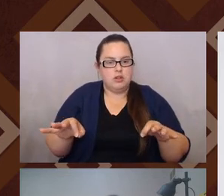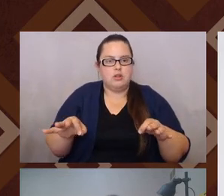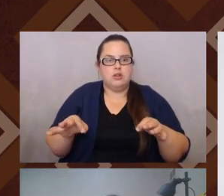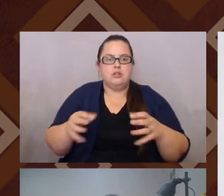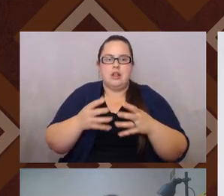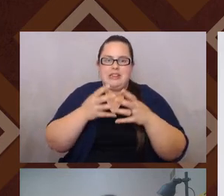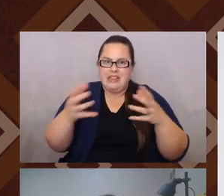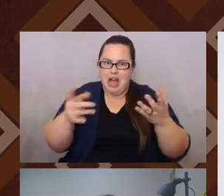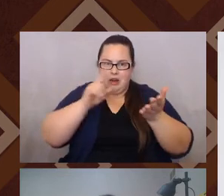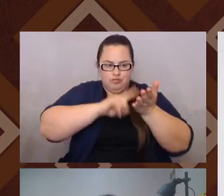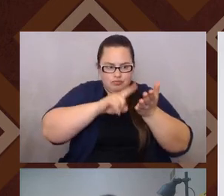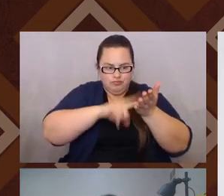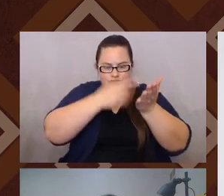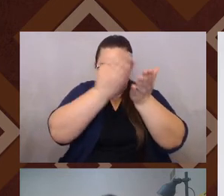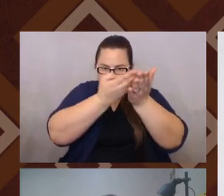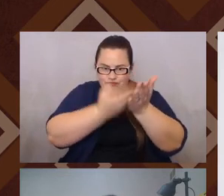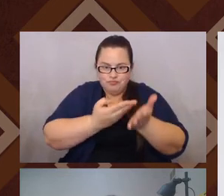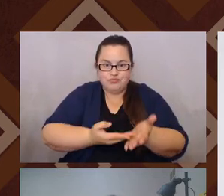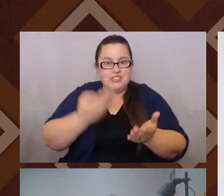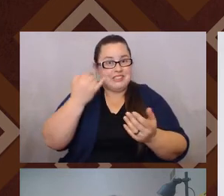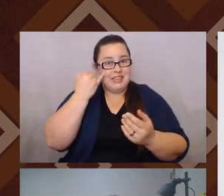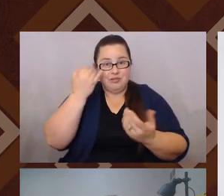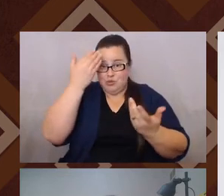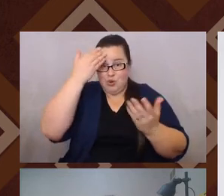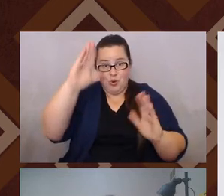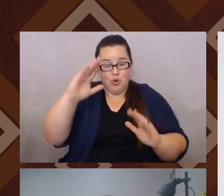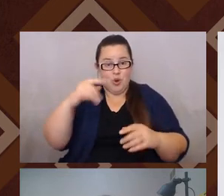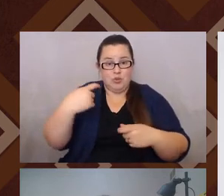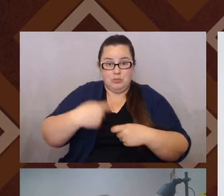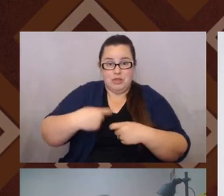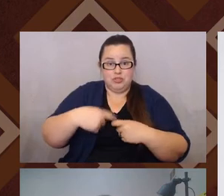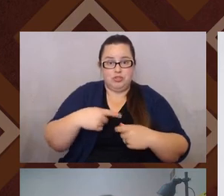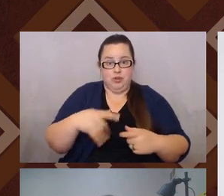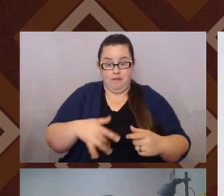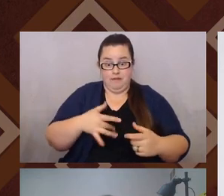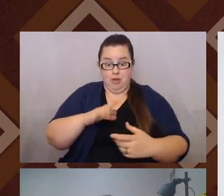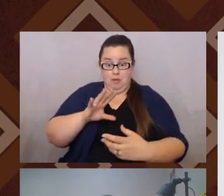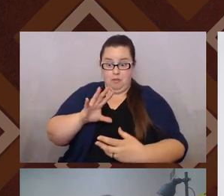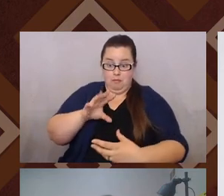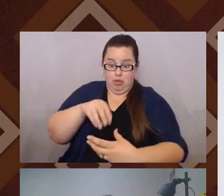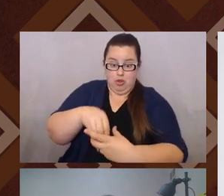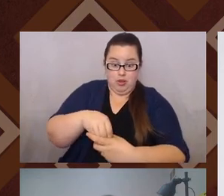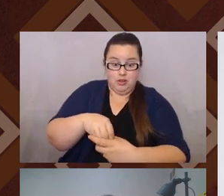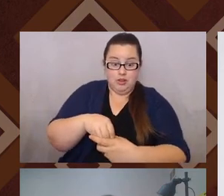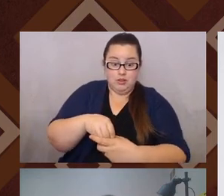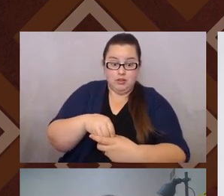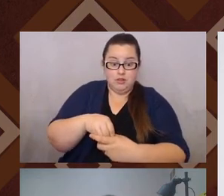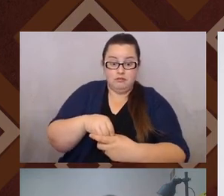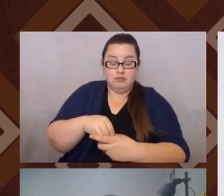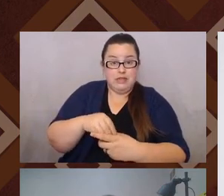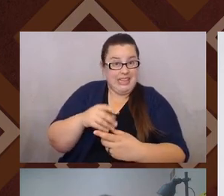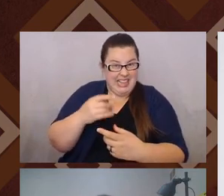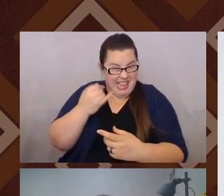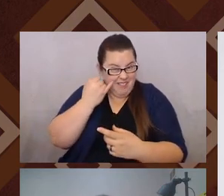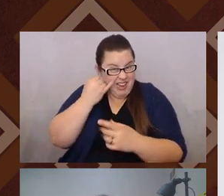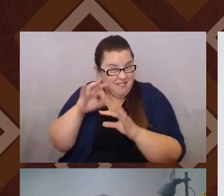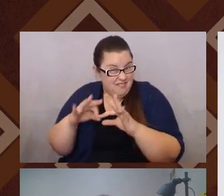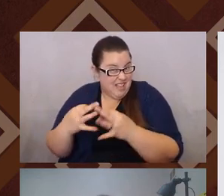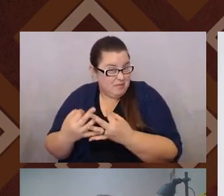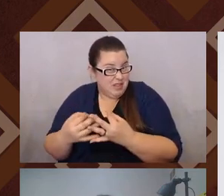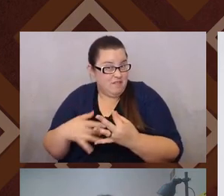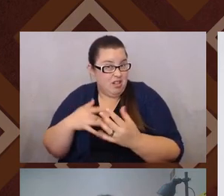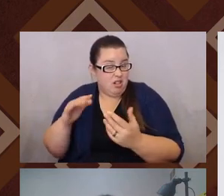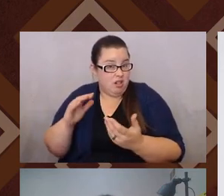shows that if you don't know Spanish, that your feelings of belonging even in your family are less than those of you who do know